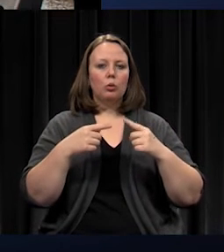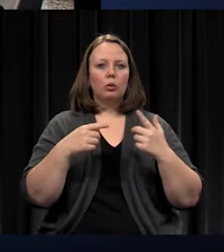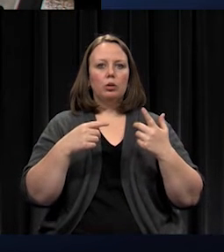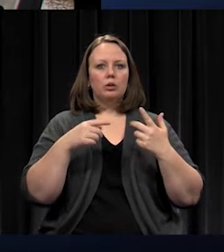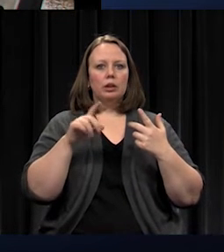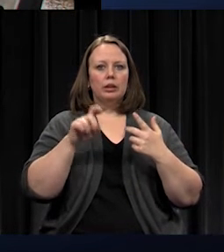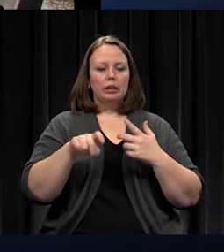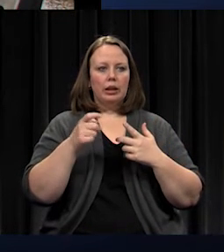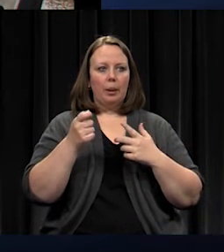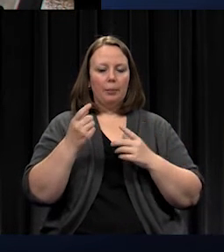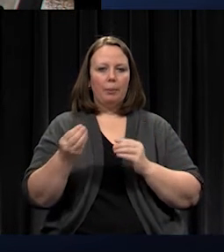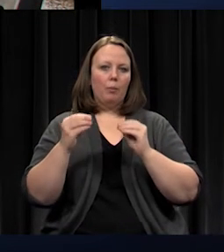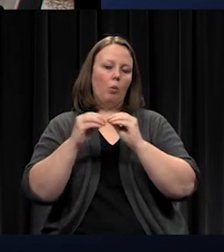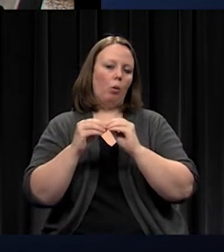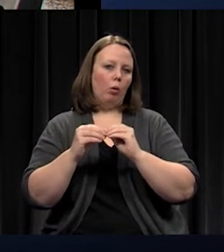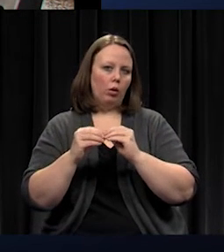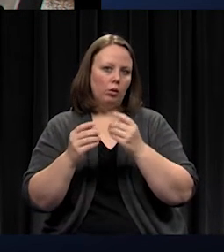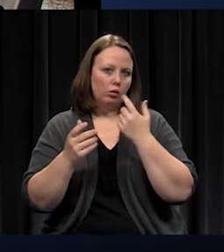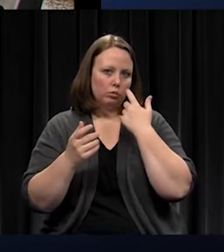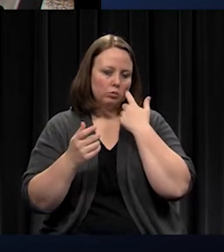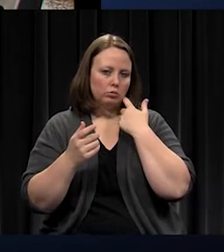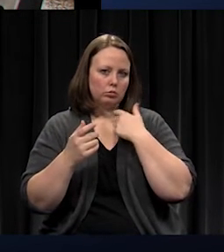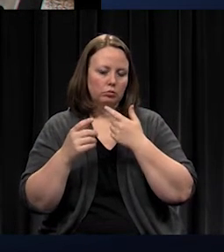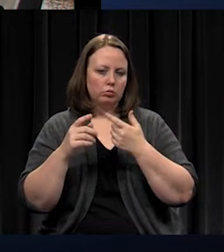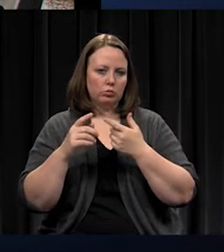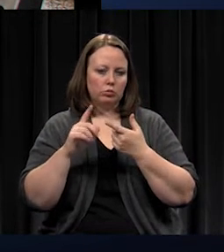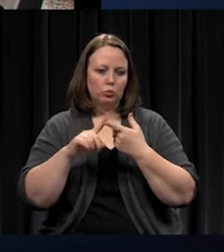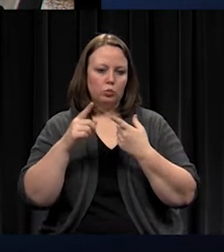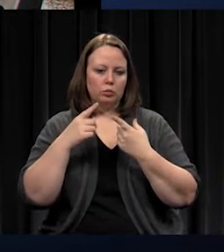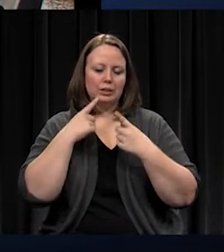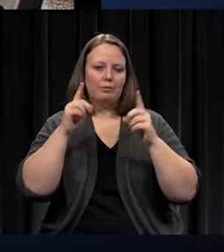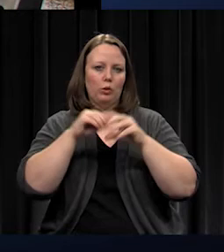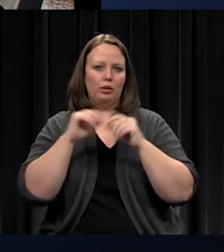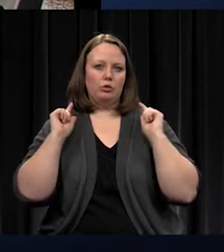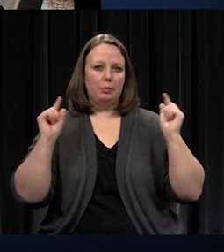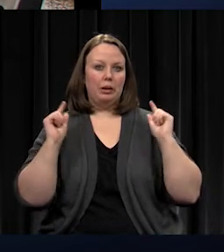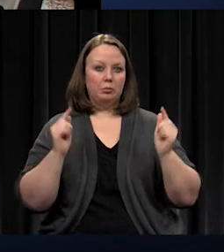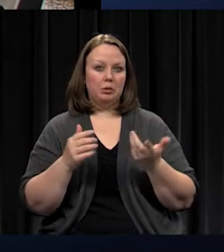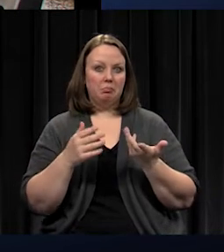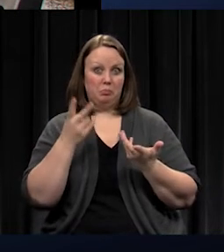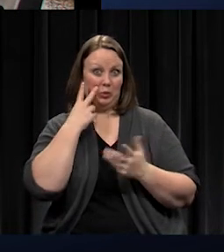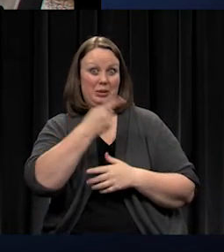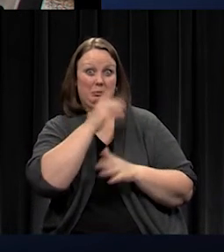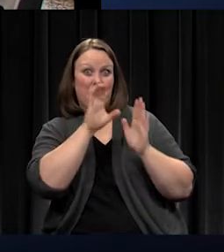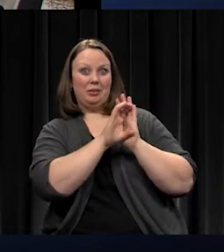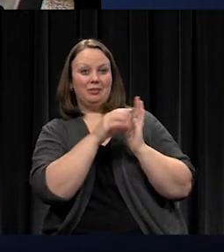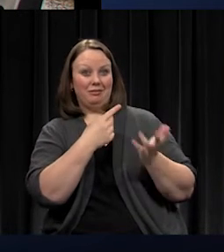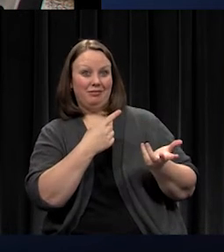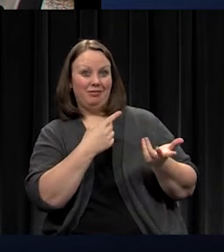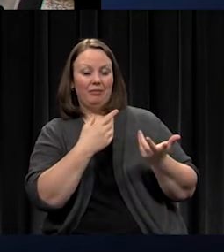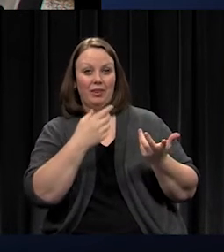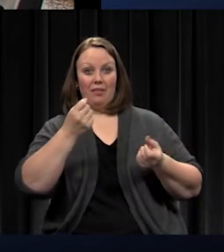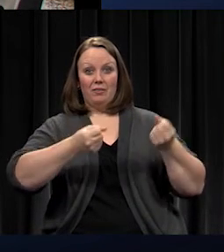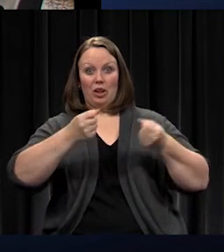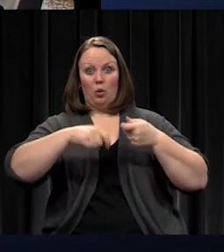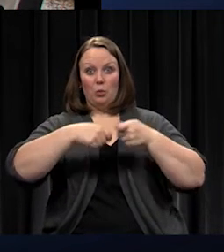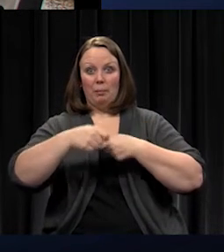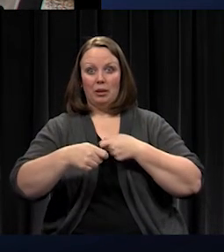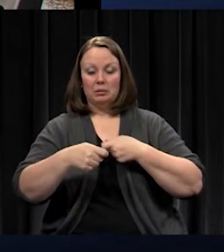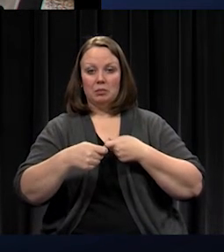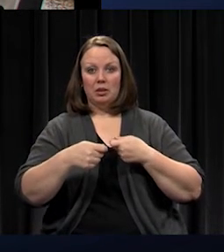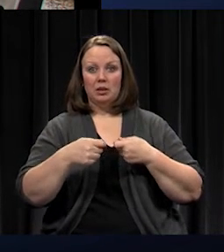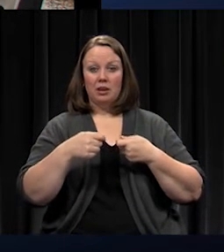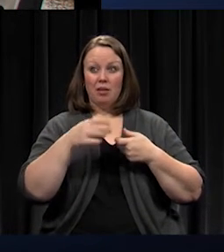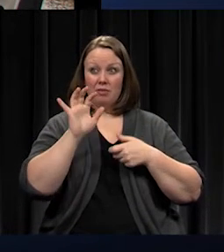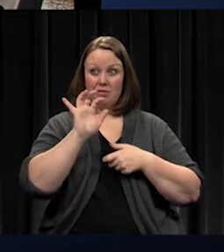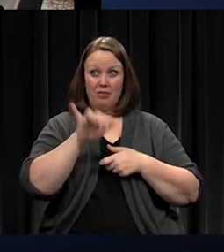gymnasium? Pictorially, you can see we're looking at vehicle replacements. Do we do all of that out of our capital outlay or have